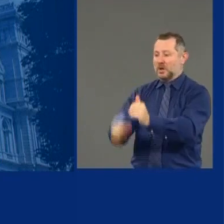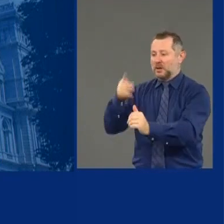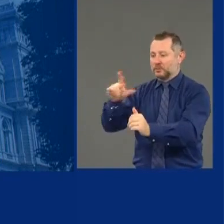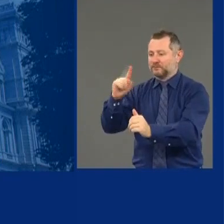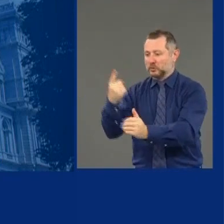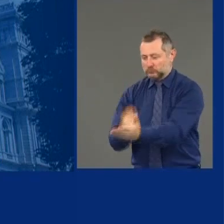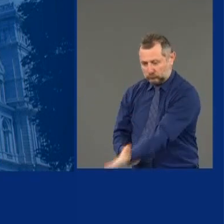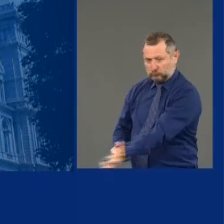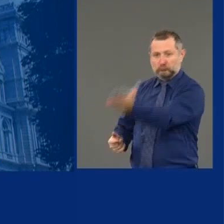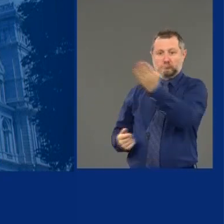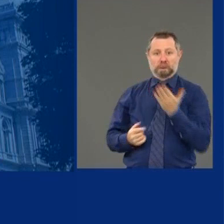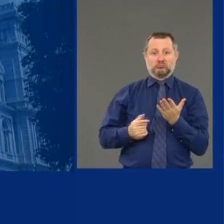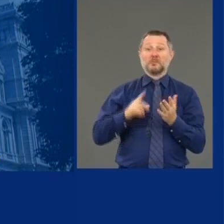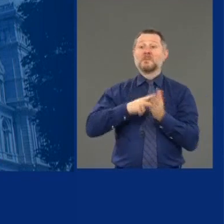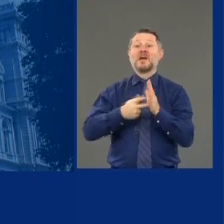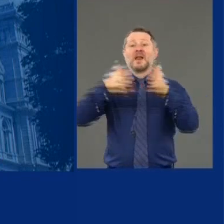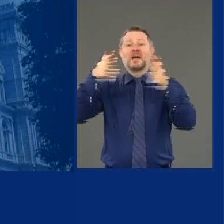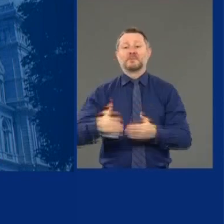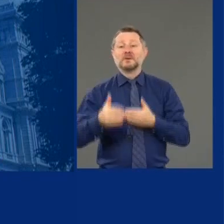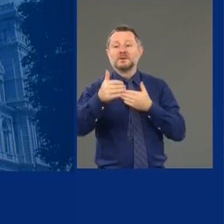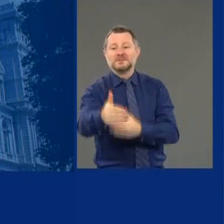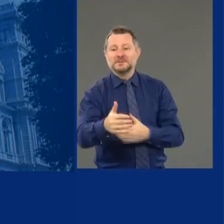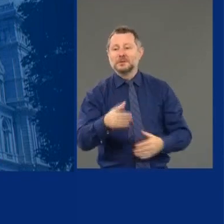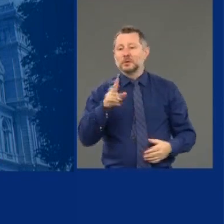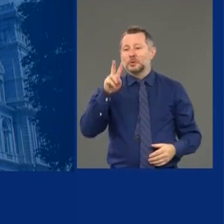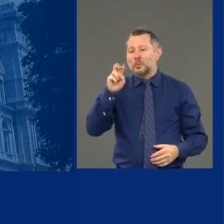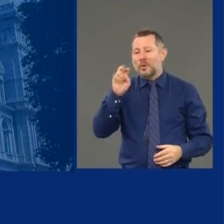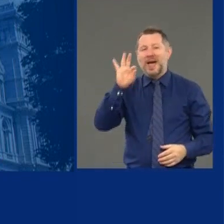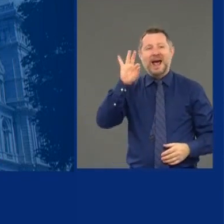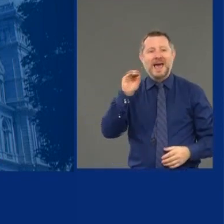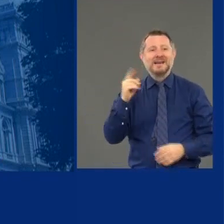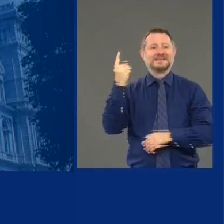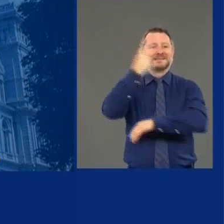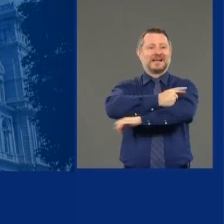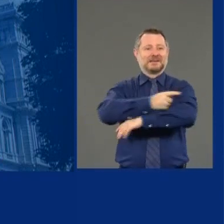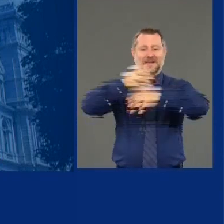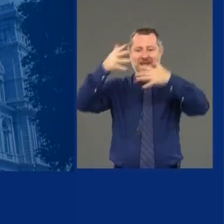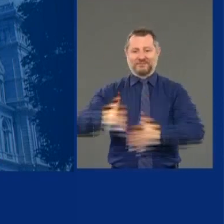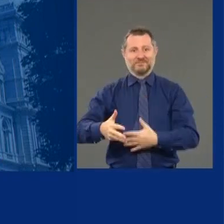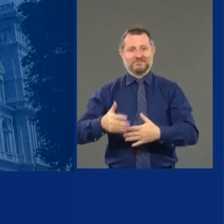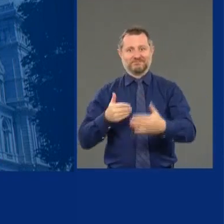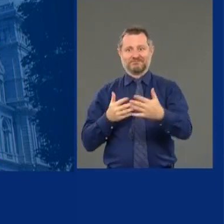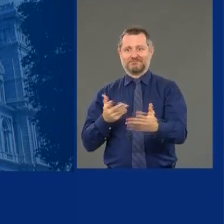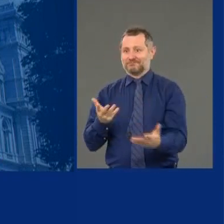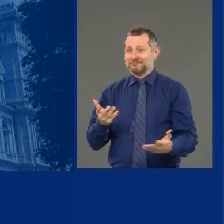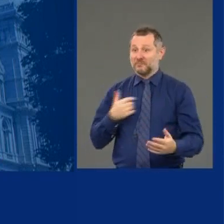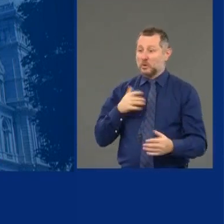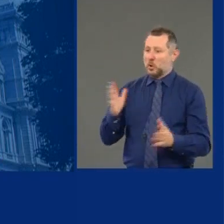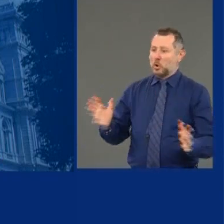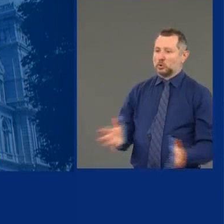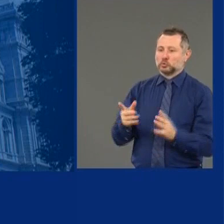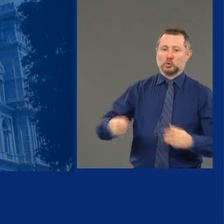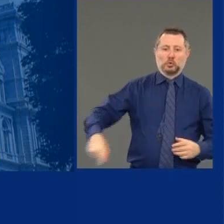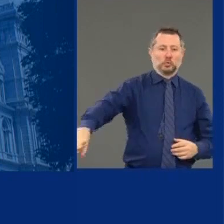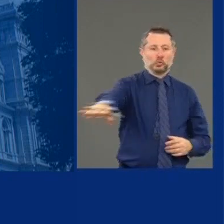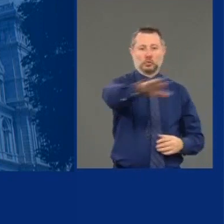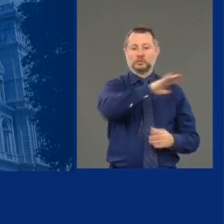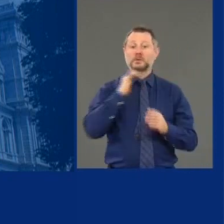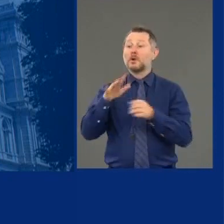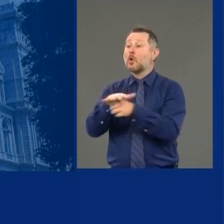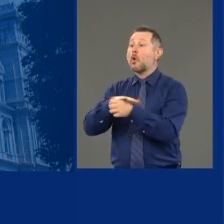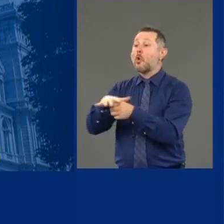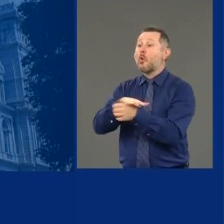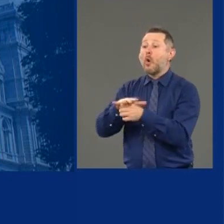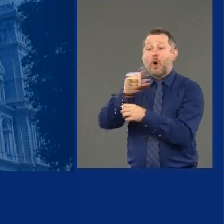290 days and counting. So I encourage all local governments to start